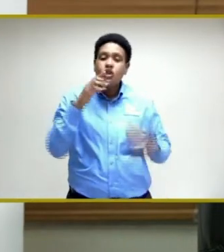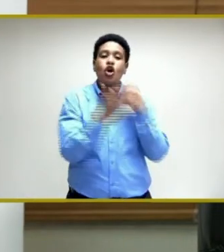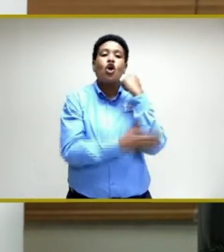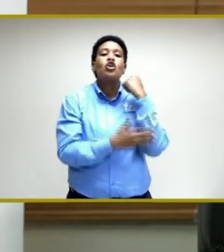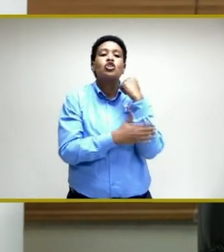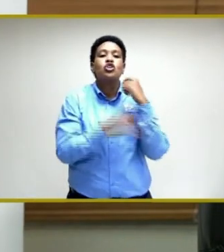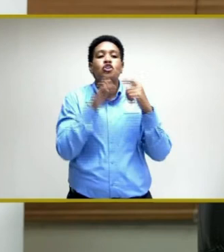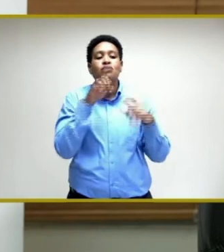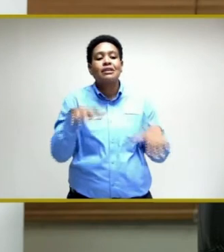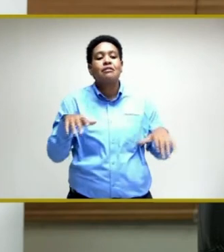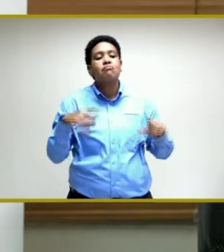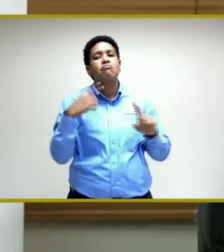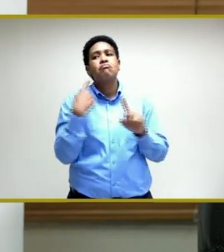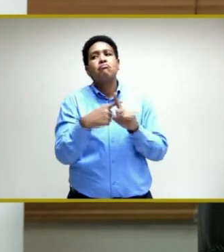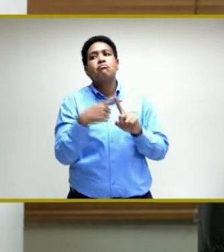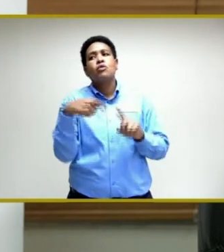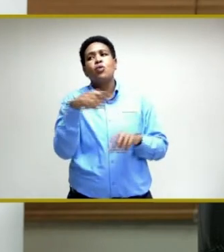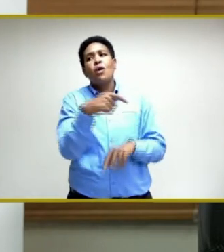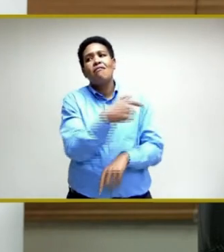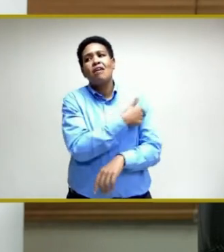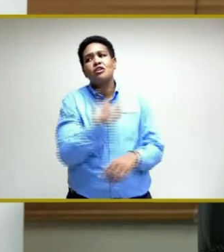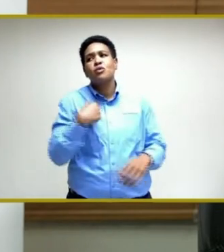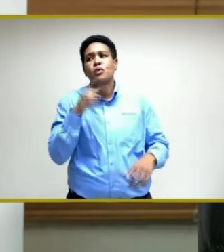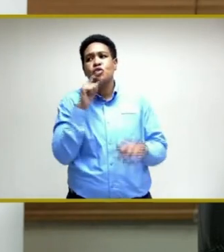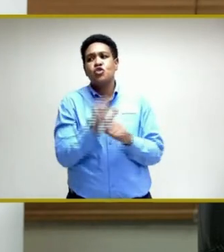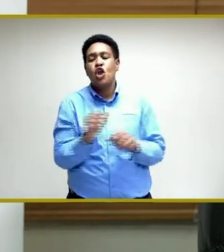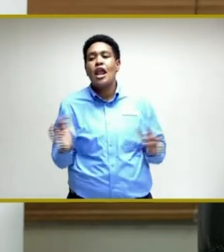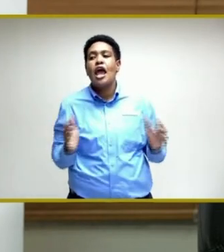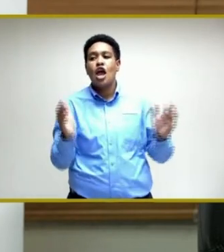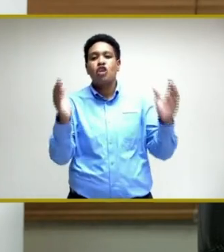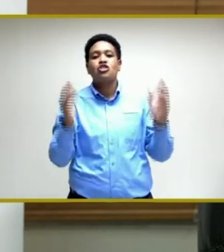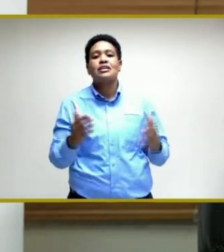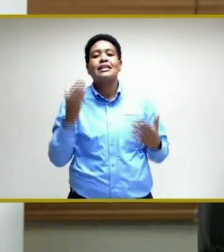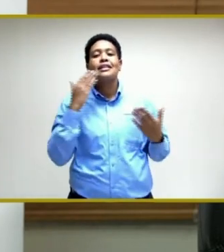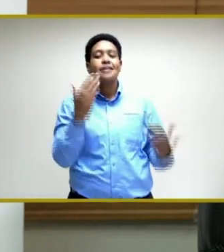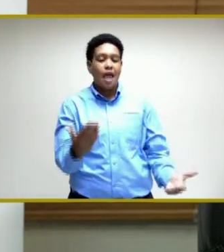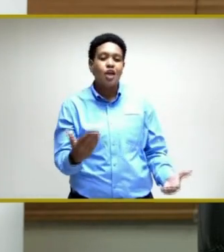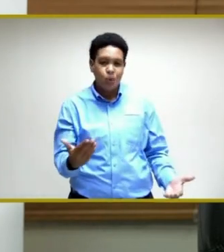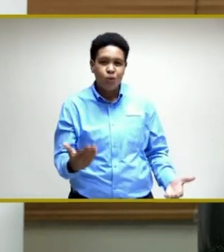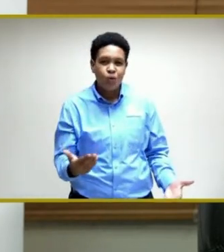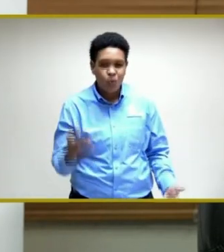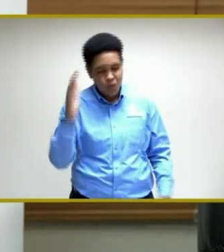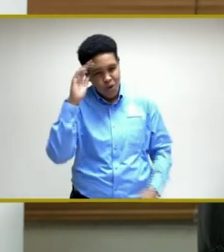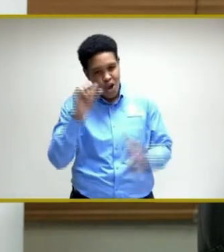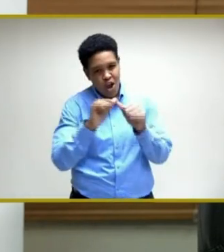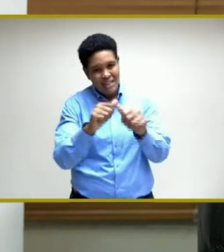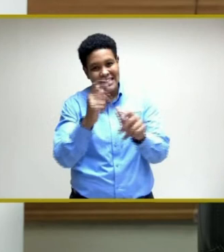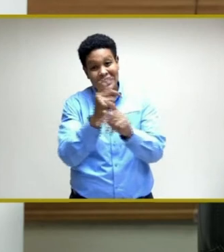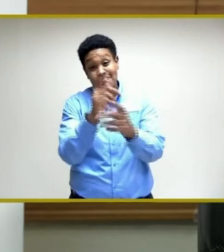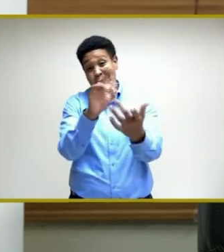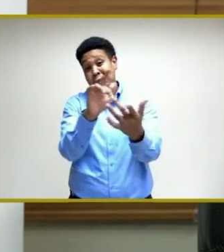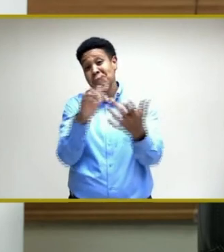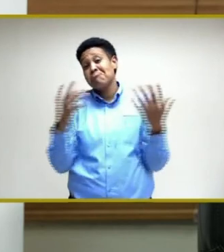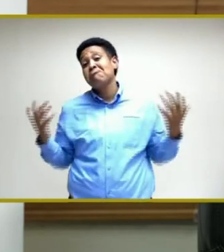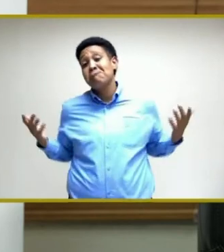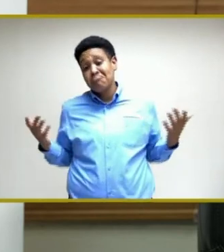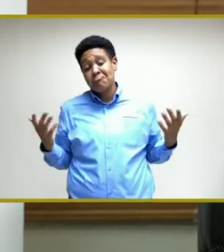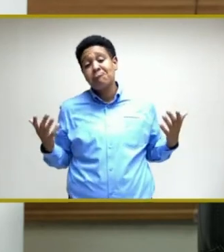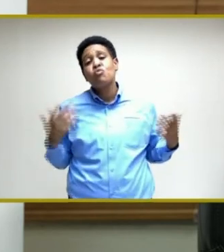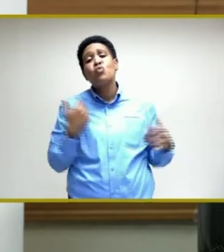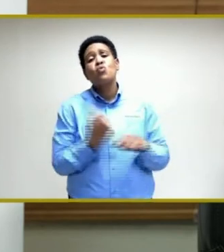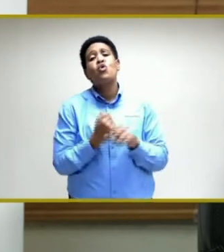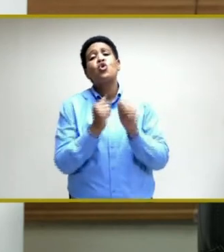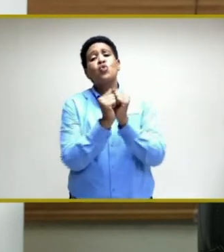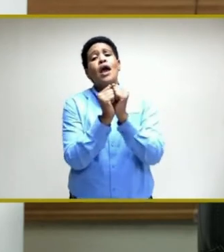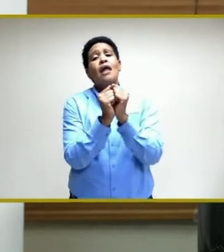to take advantage of those vaccines which we certainly encourage. Thank you very much. We will continue to keep in touch. Let us work